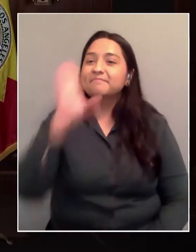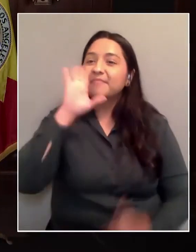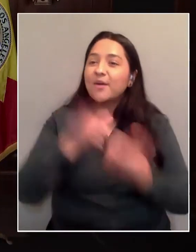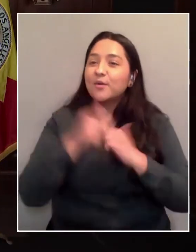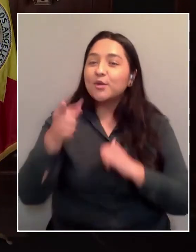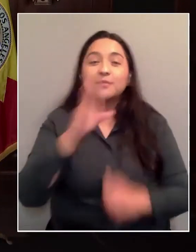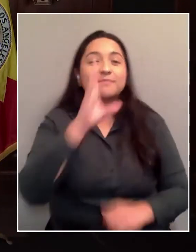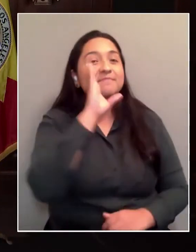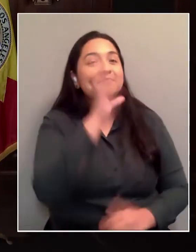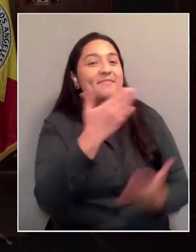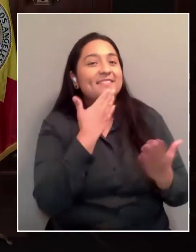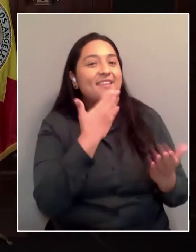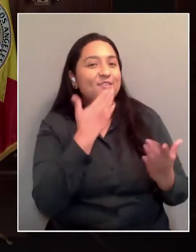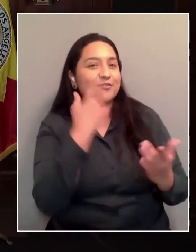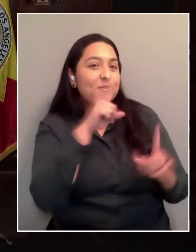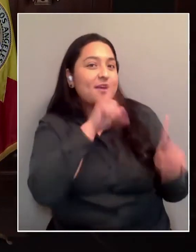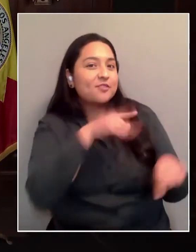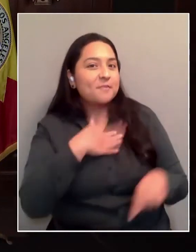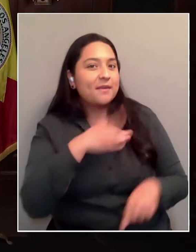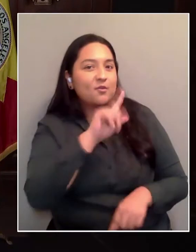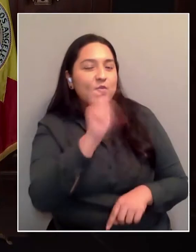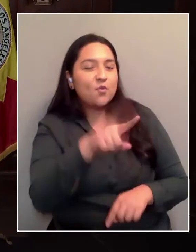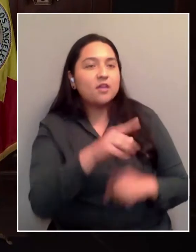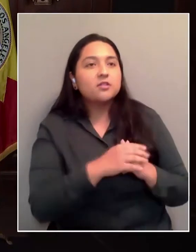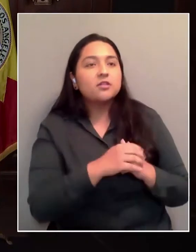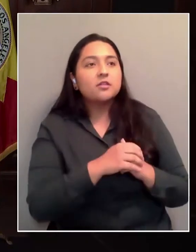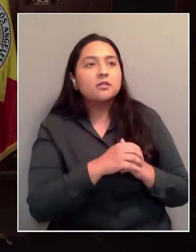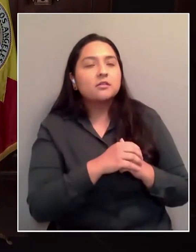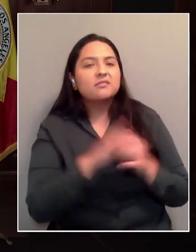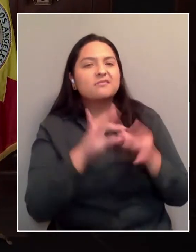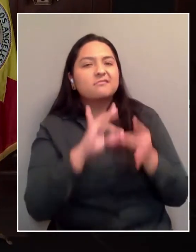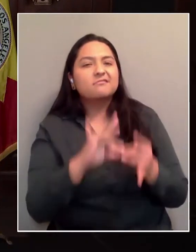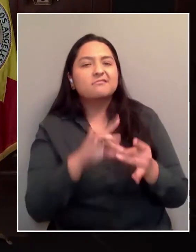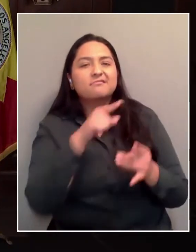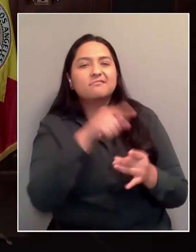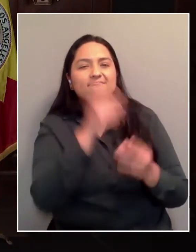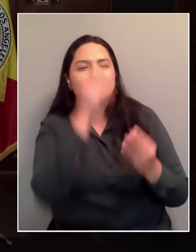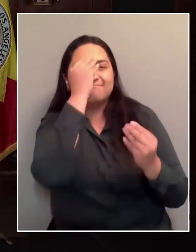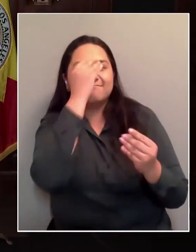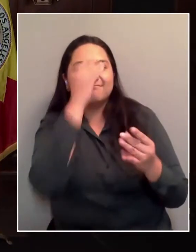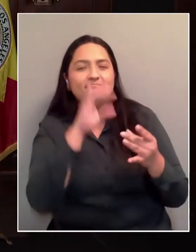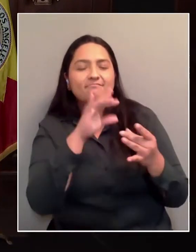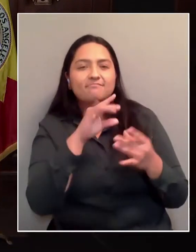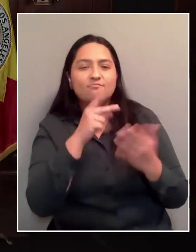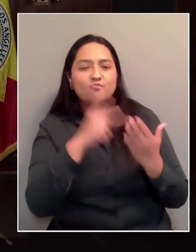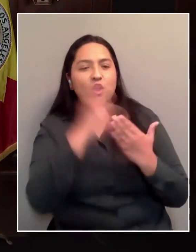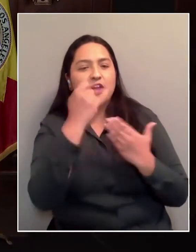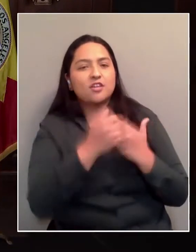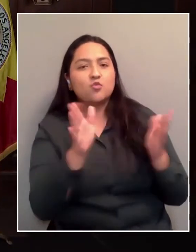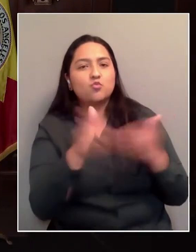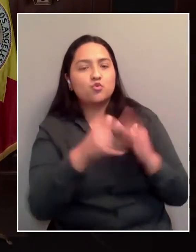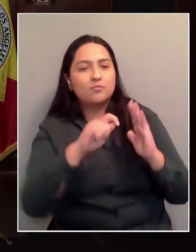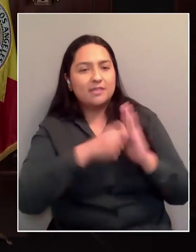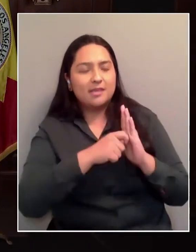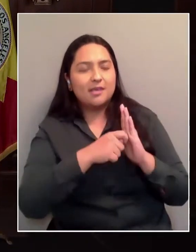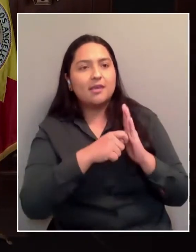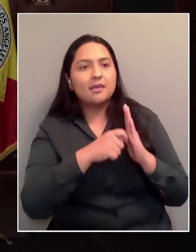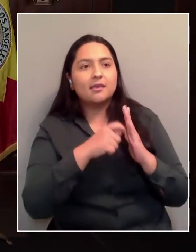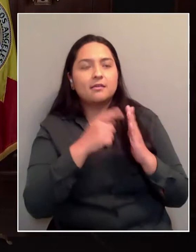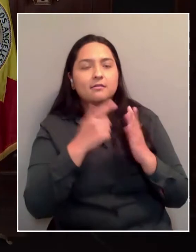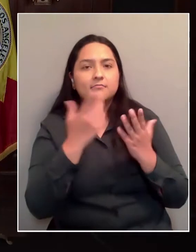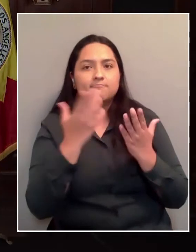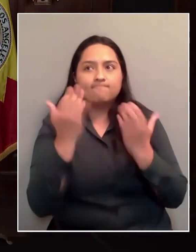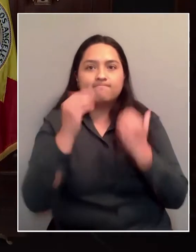taking my question. Just off the news about Project Roomkey, you know, you've spoken of a FEMA-like response and thinking big. I